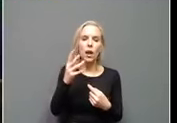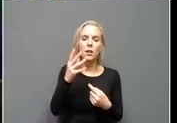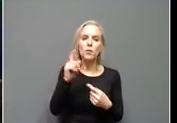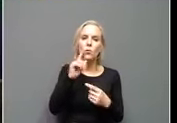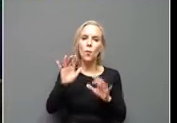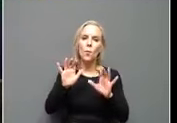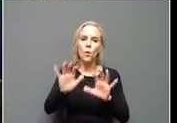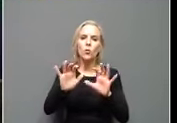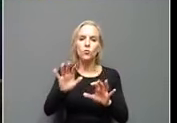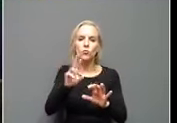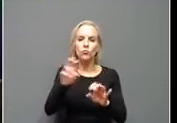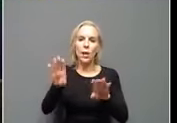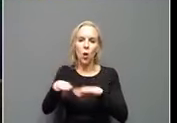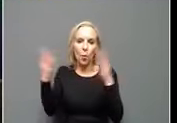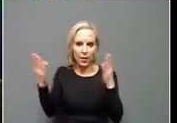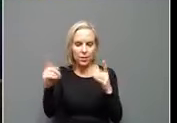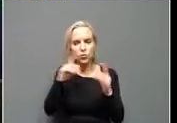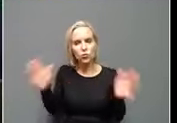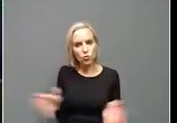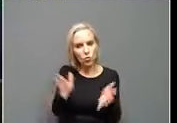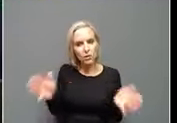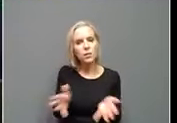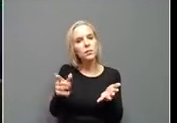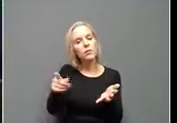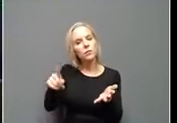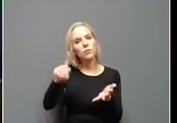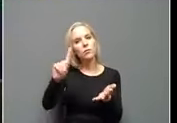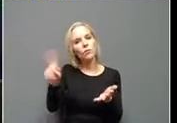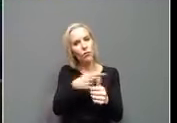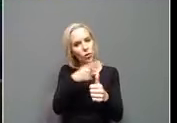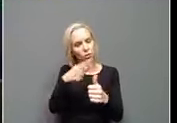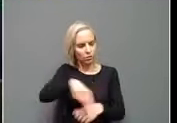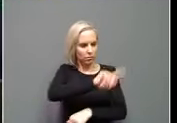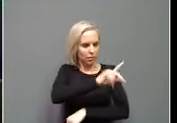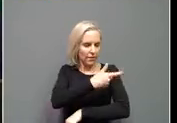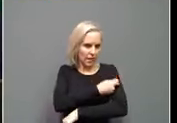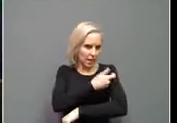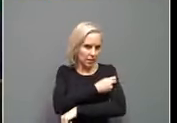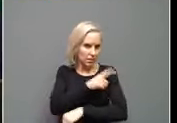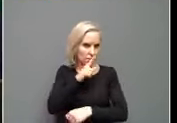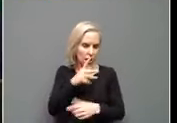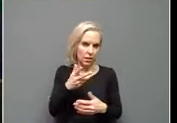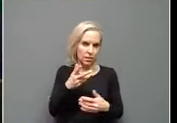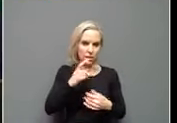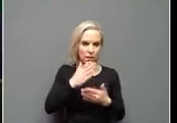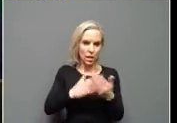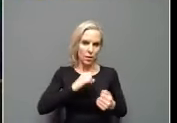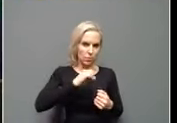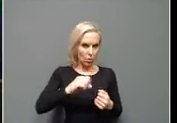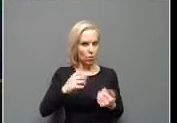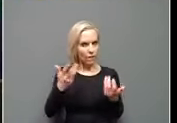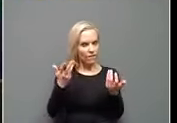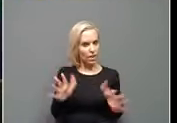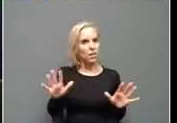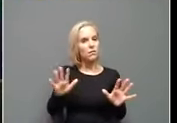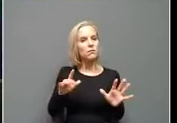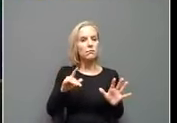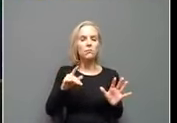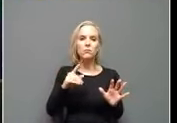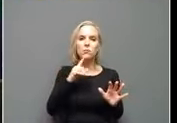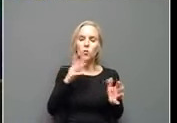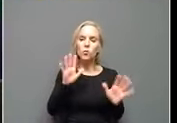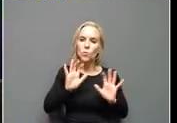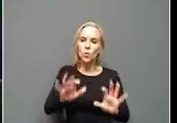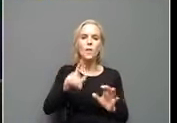you wanted them to encourage people to get the vaccine. You know, that received some pushback from people who have been out kind of pushing for reopening. I know